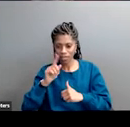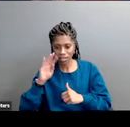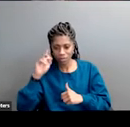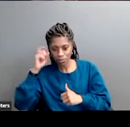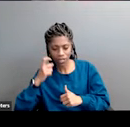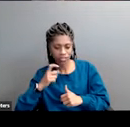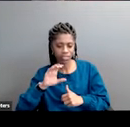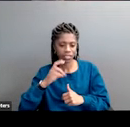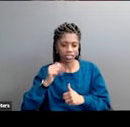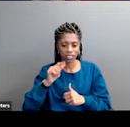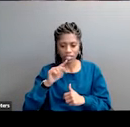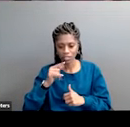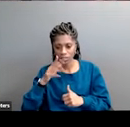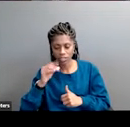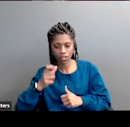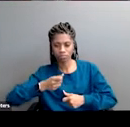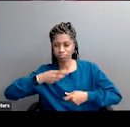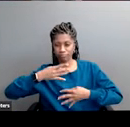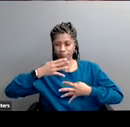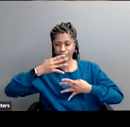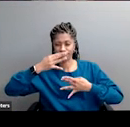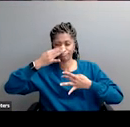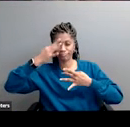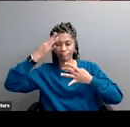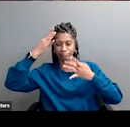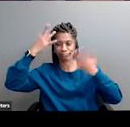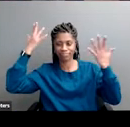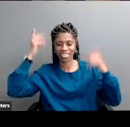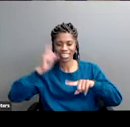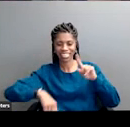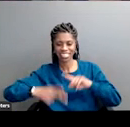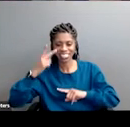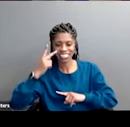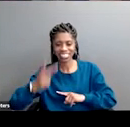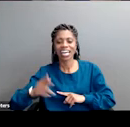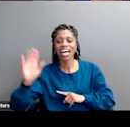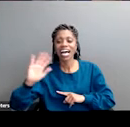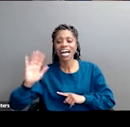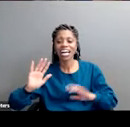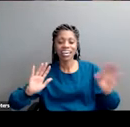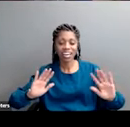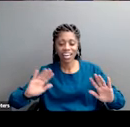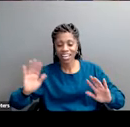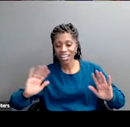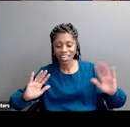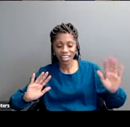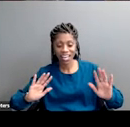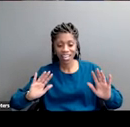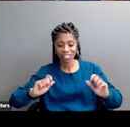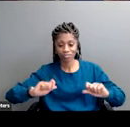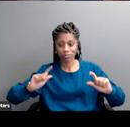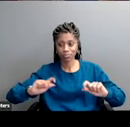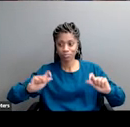chattanooga mary new oh you guys are going way too fast for me suffice to say you can see this for yourself hey katherine hey megan aaron cindy tanya